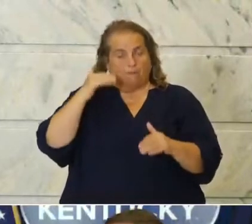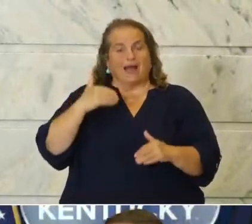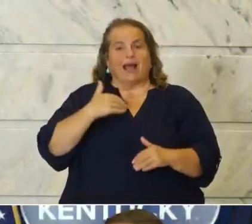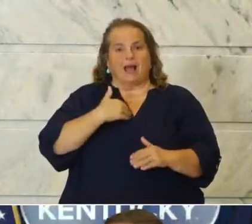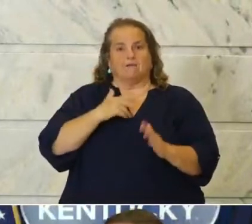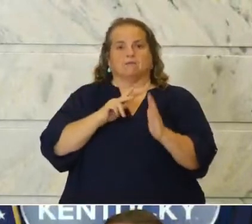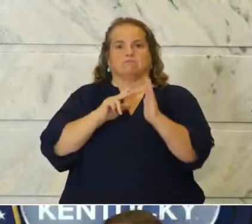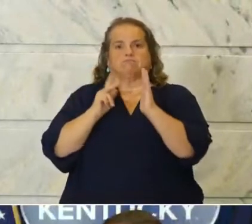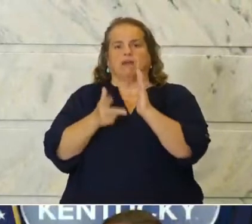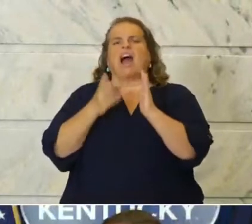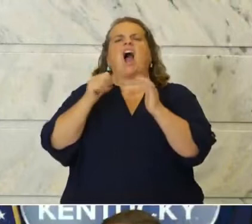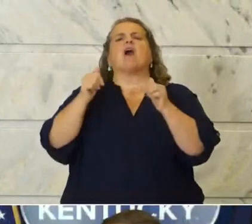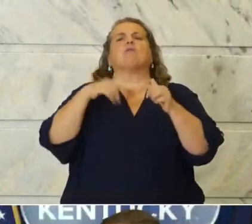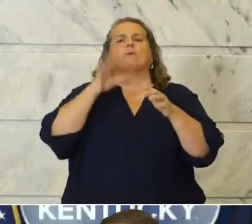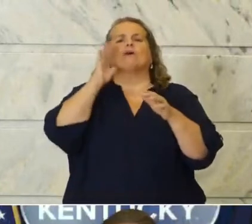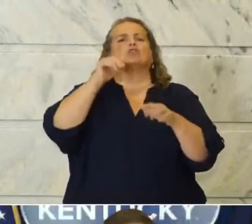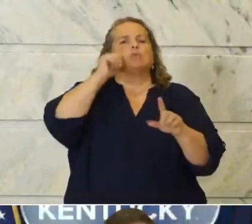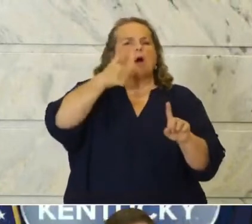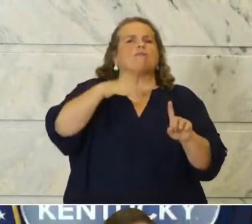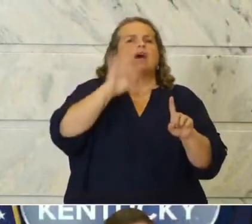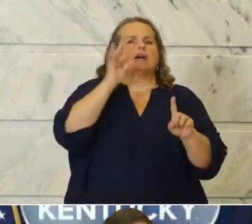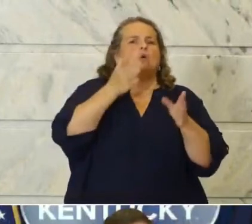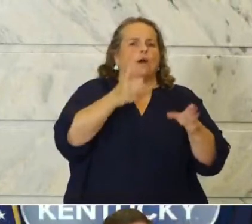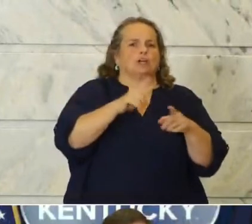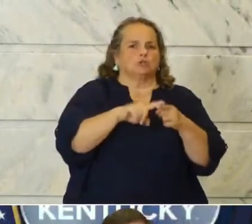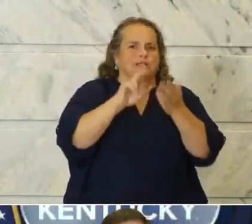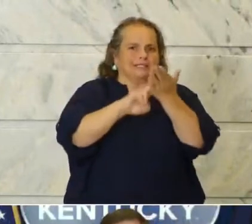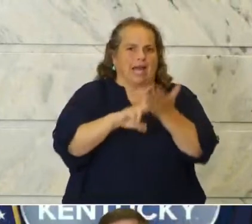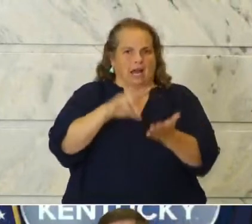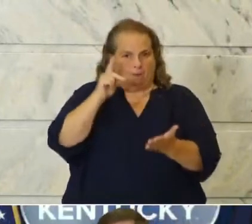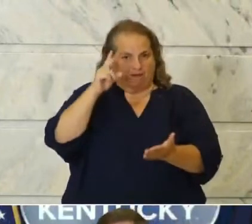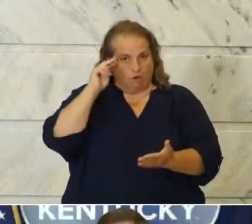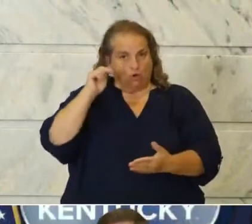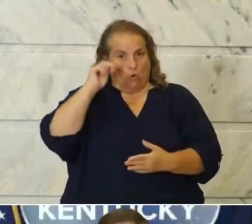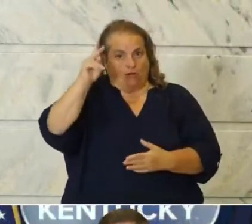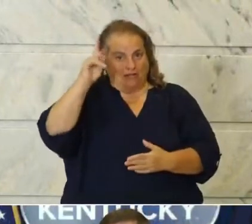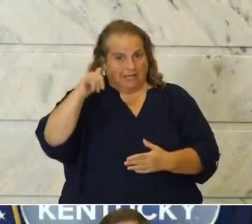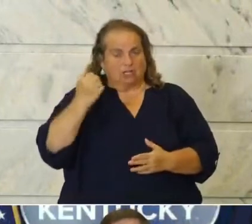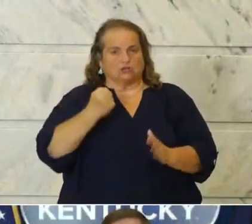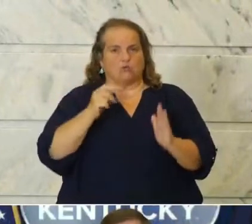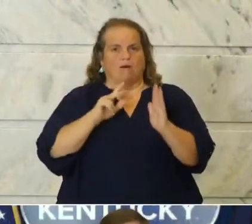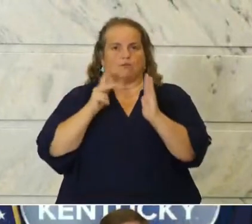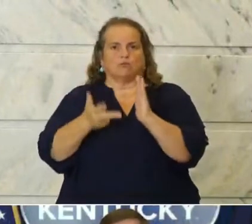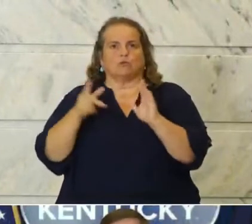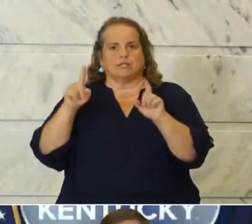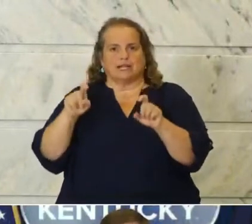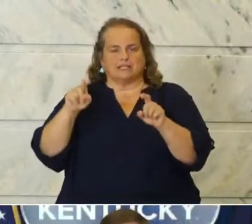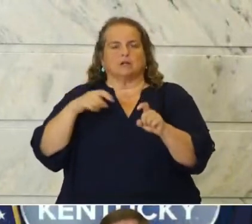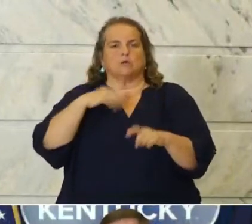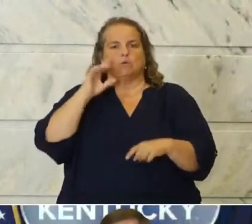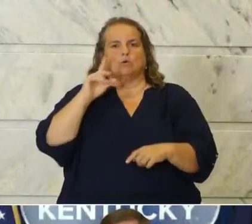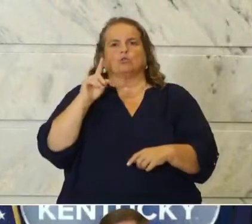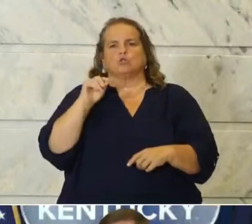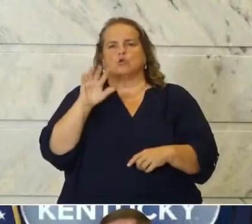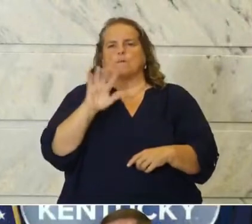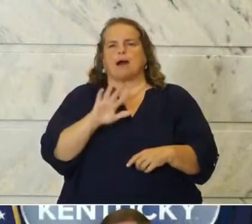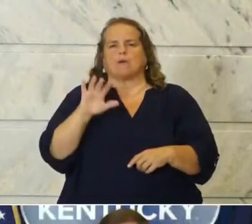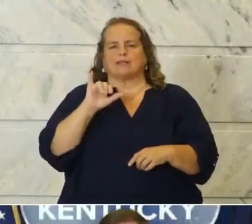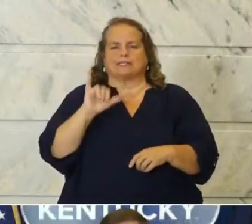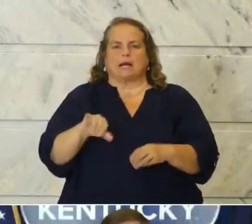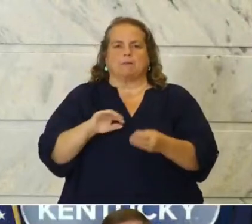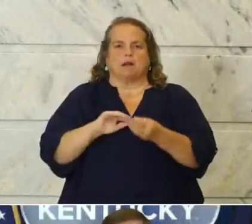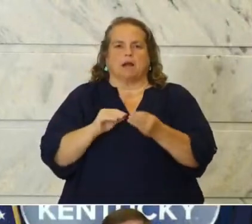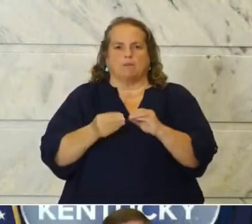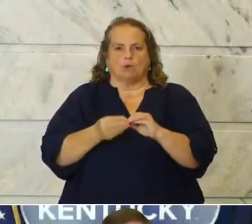the way to sign up. This is a northern Kentucky drive through testing where we believe we're gonna do about the same number